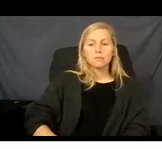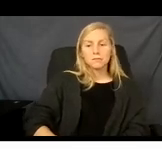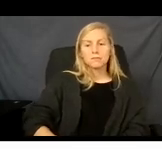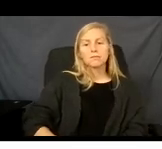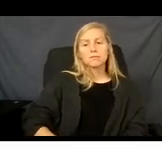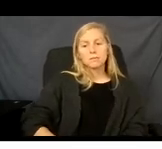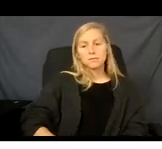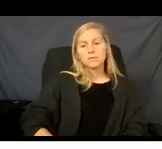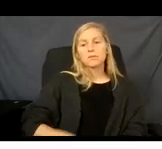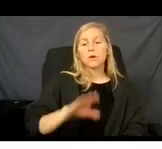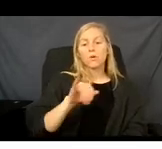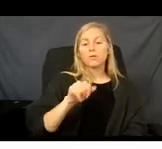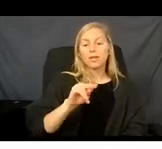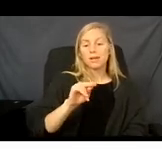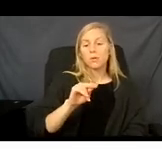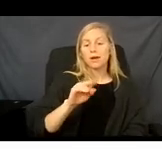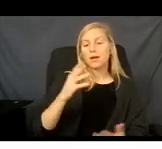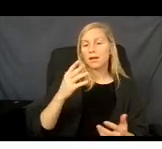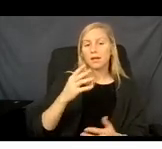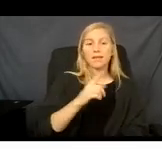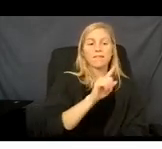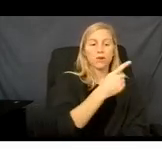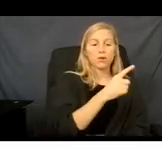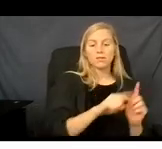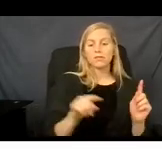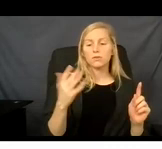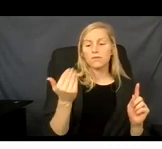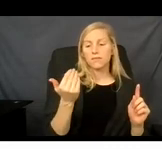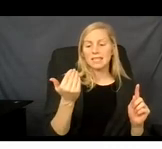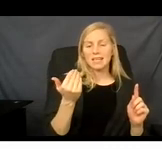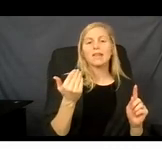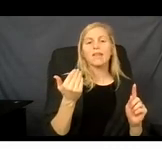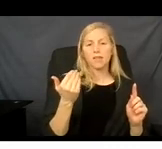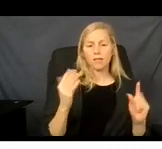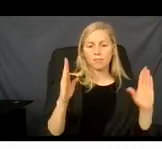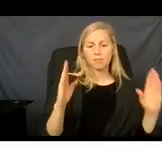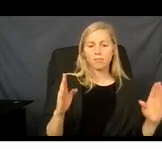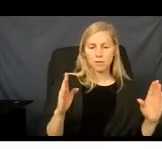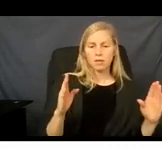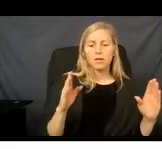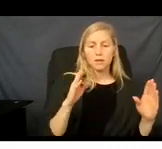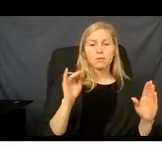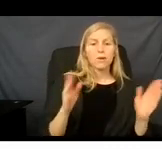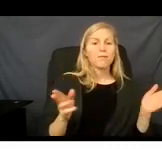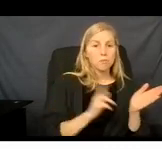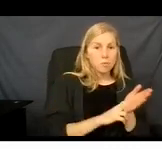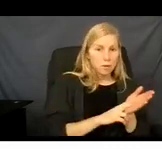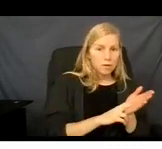January 16 up to February 15 will not start until March 1.